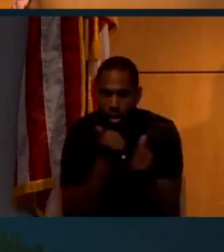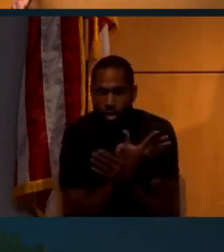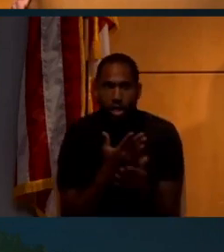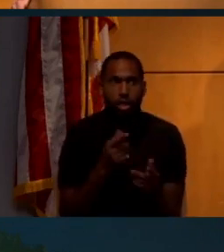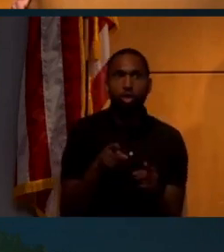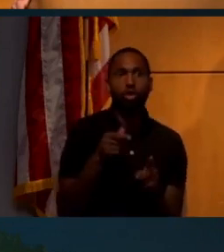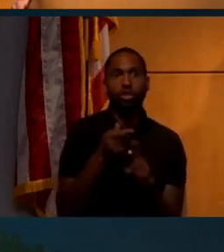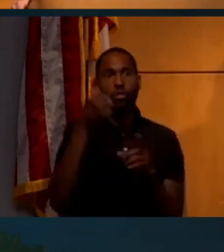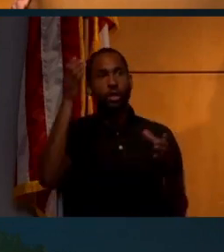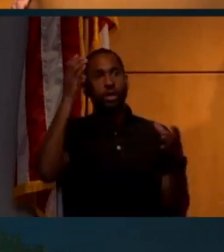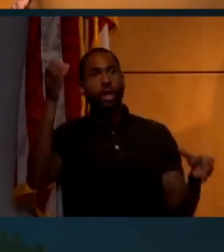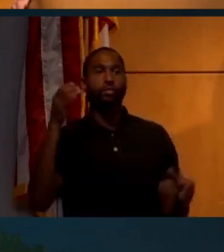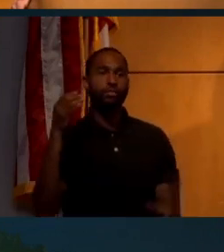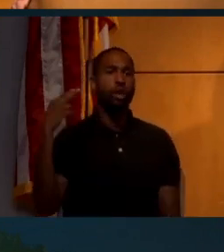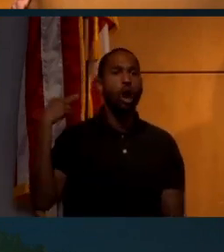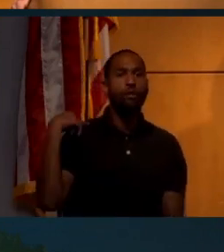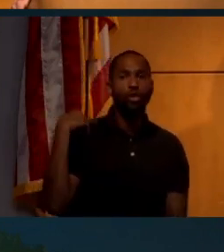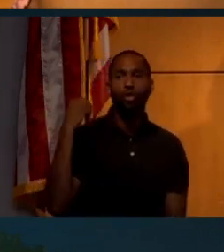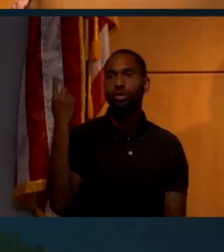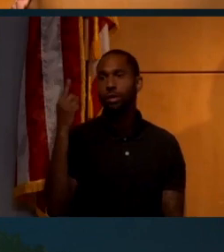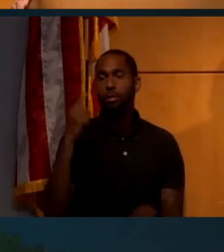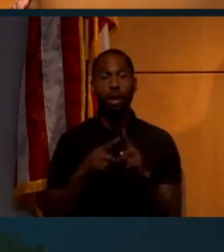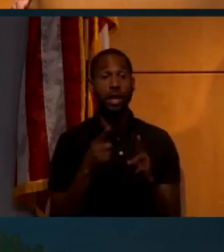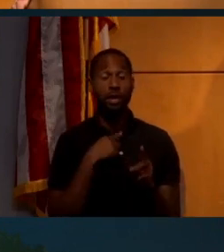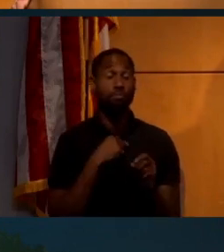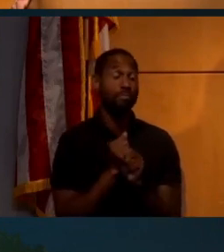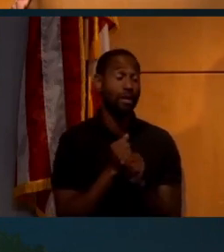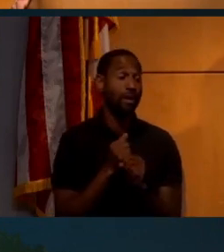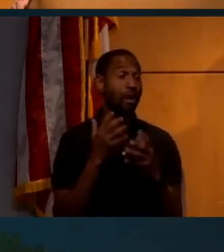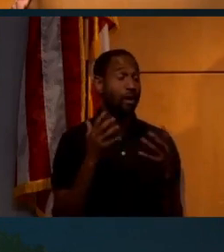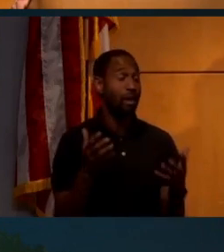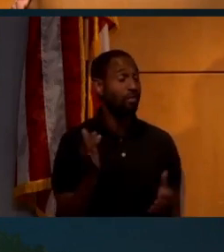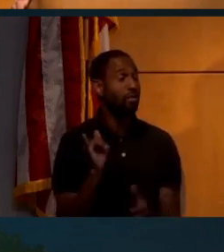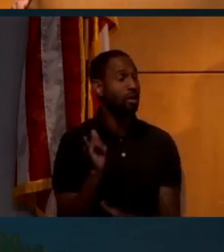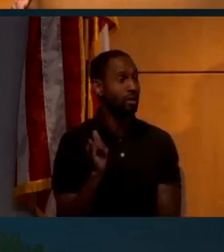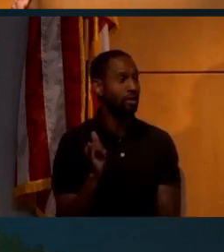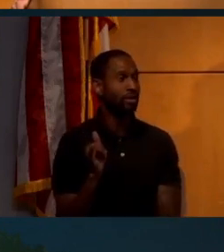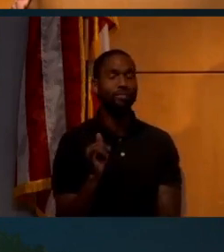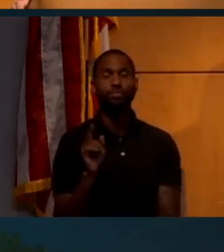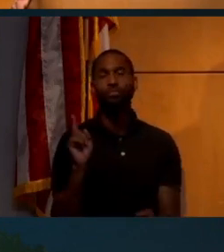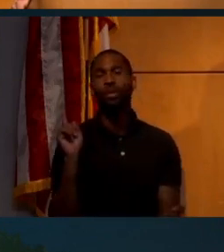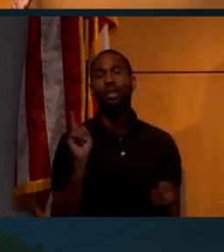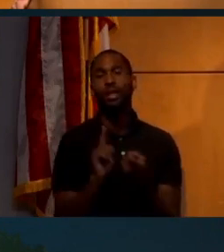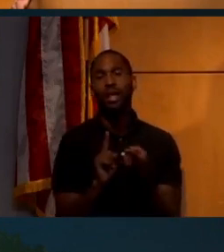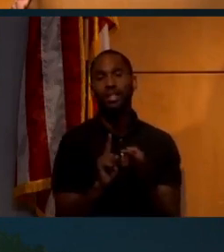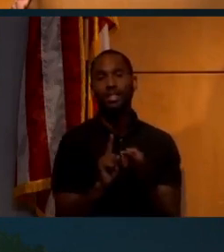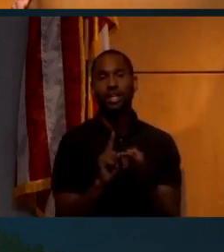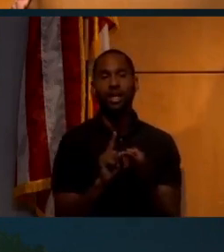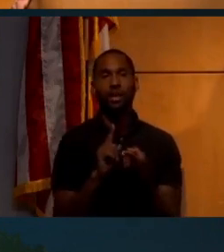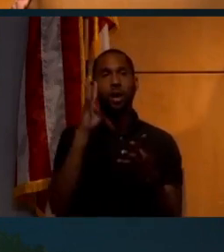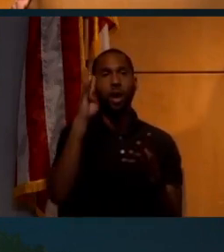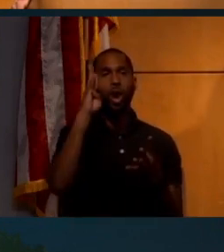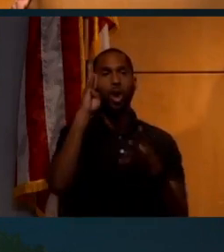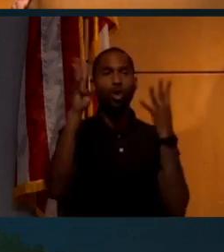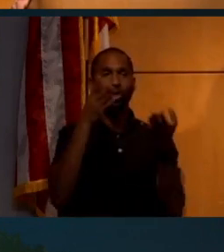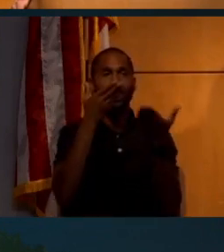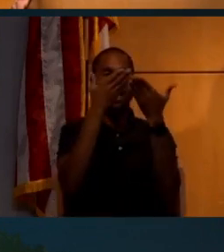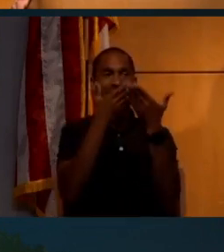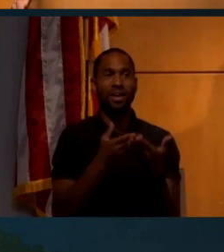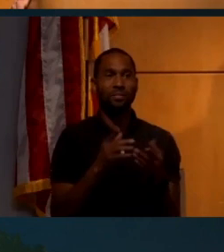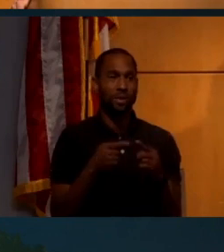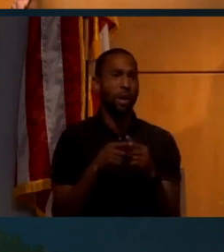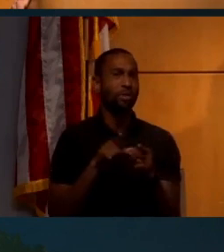big intelligence officer or anything like that. And he made a lot of less than lucid claims about